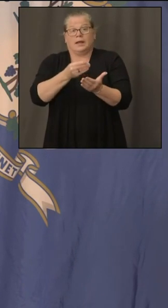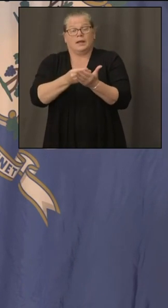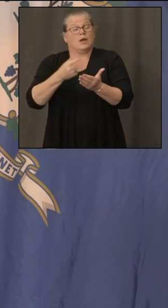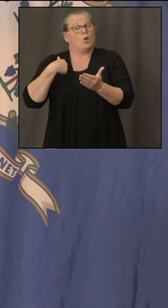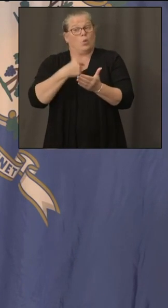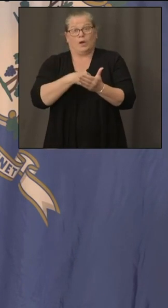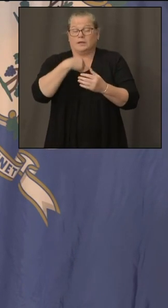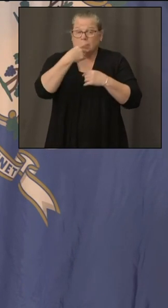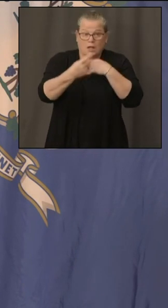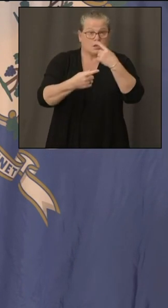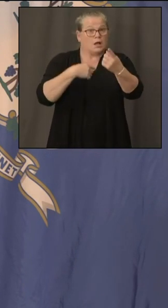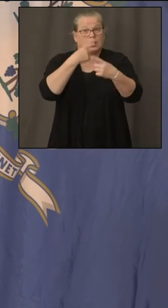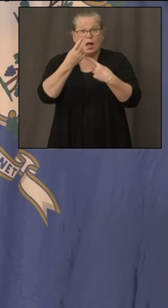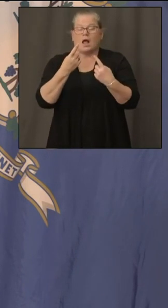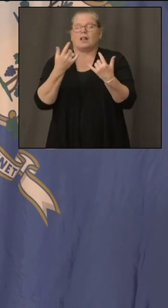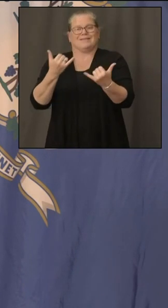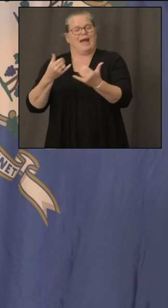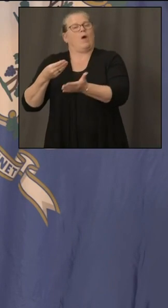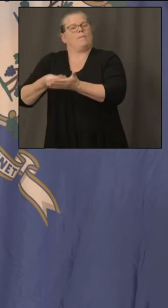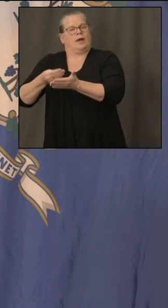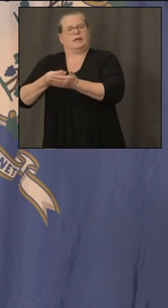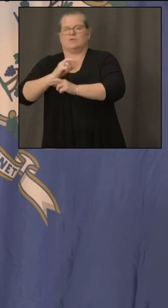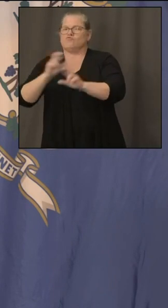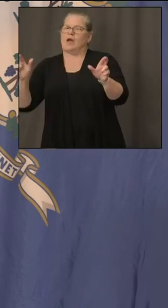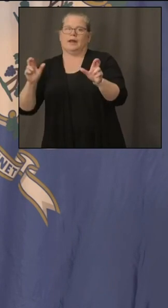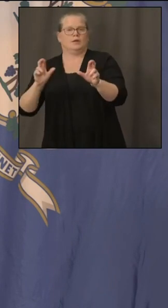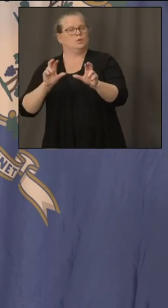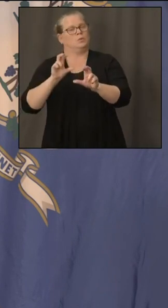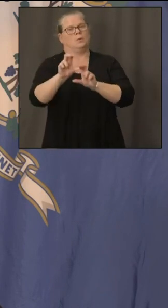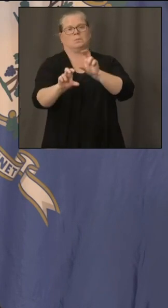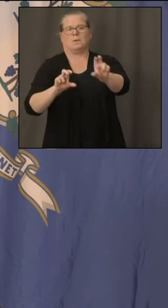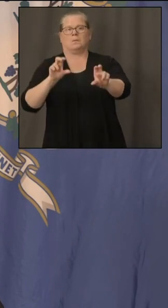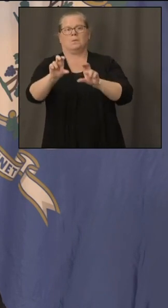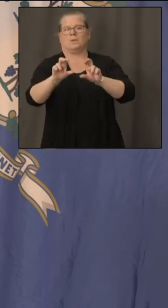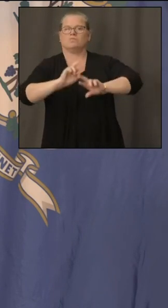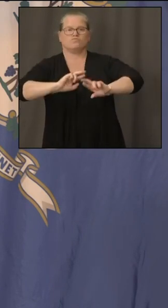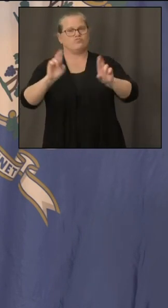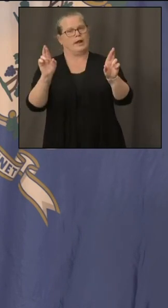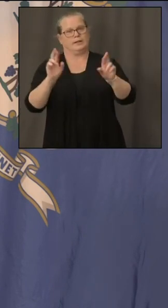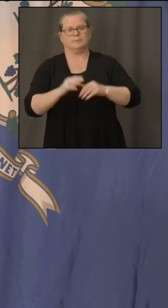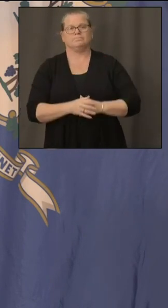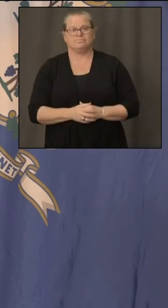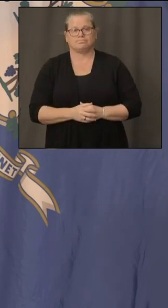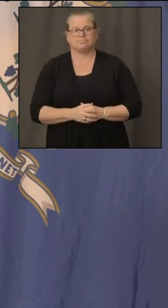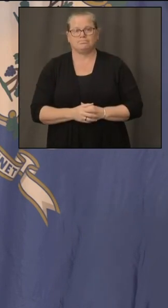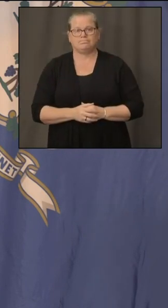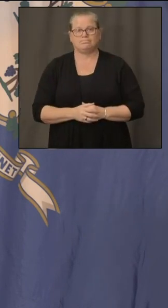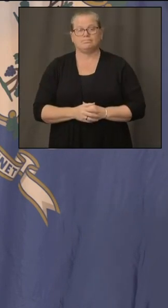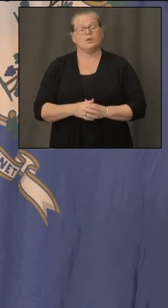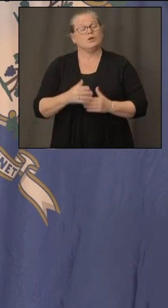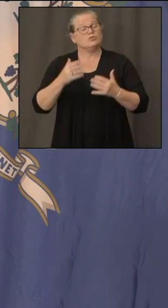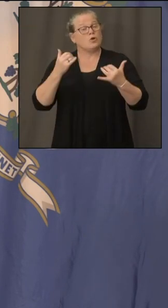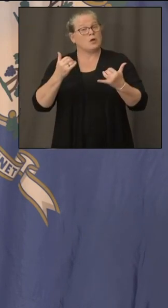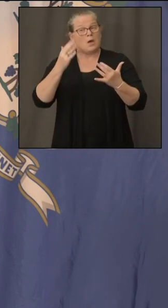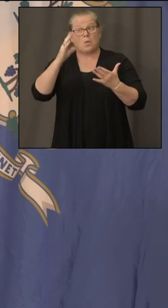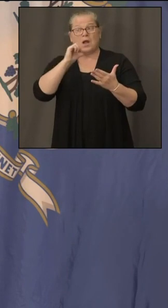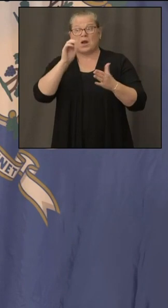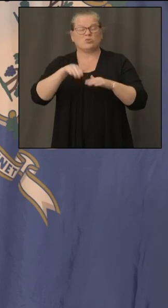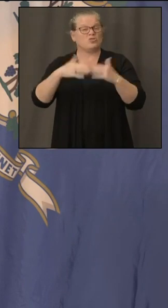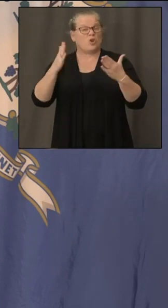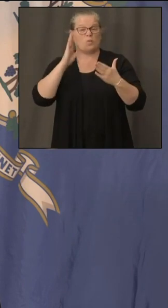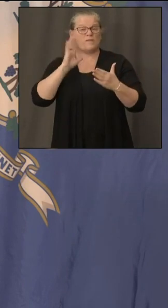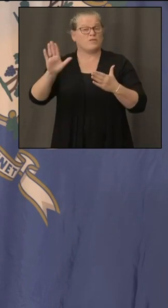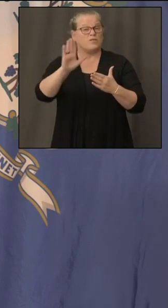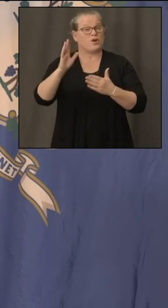to school safely you know so with that um why don't we just open up the questions which i think would be easiest to do